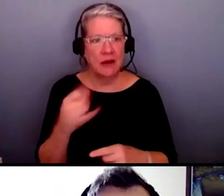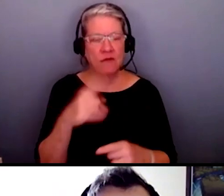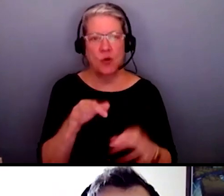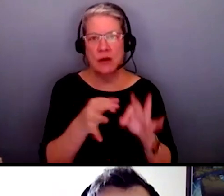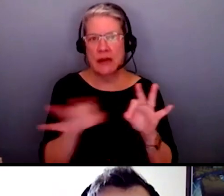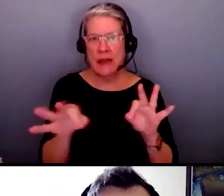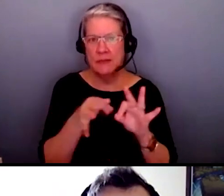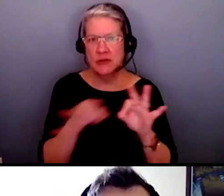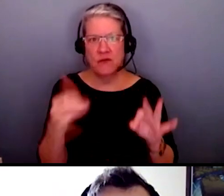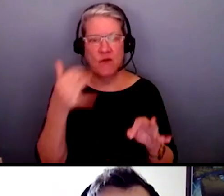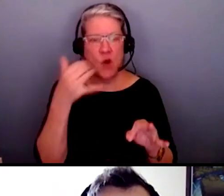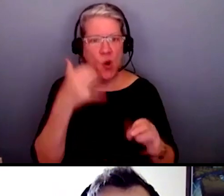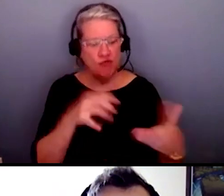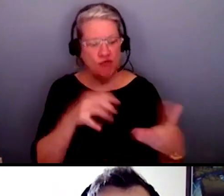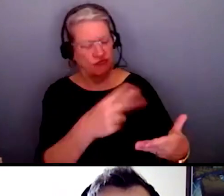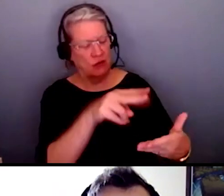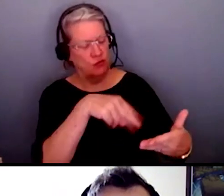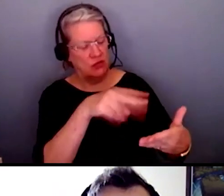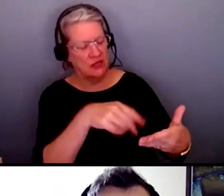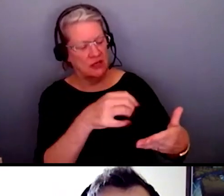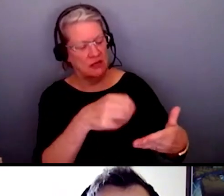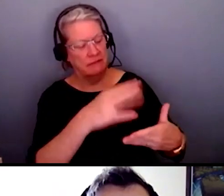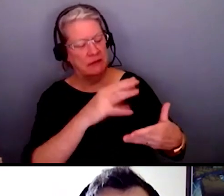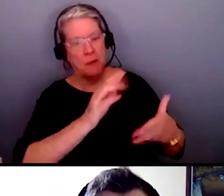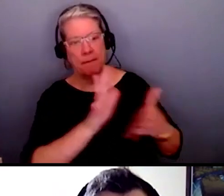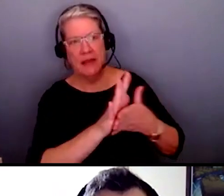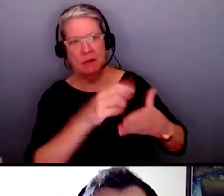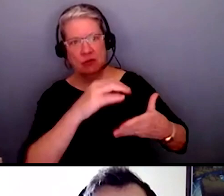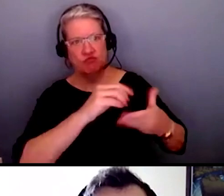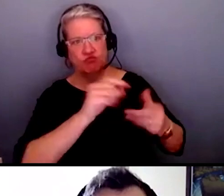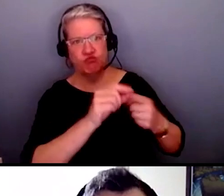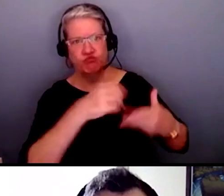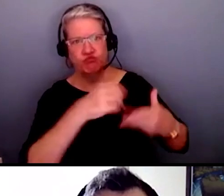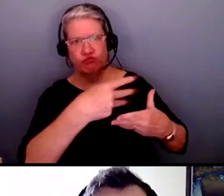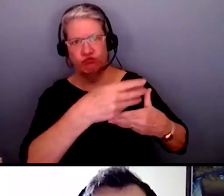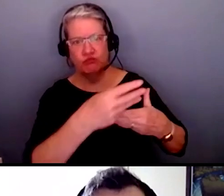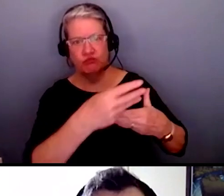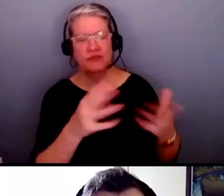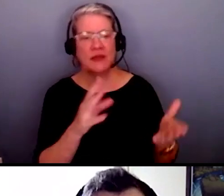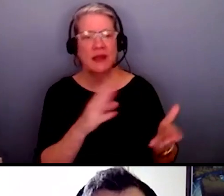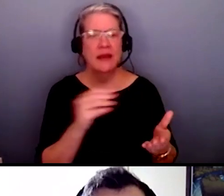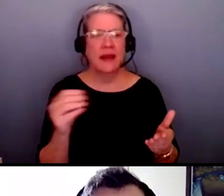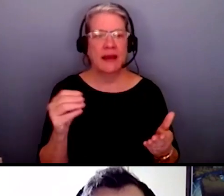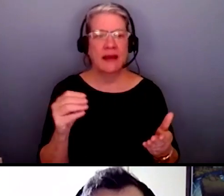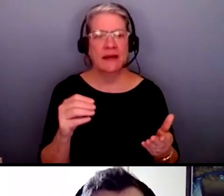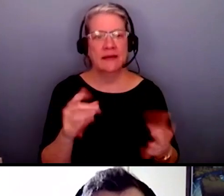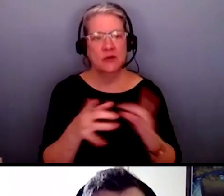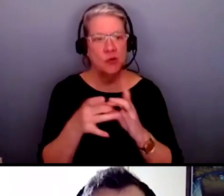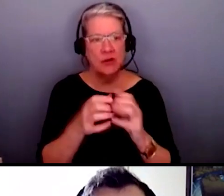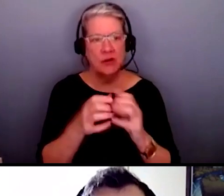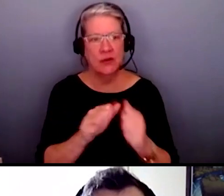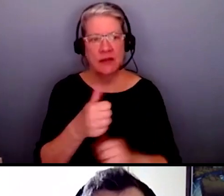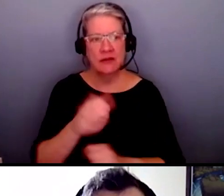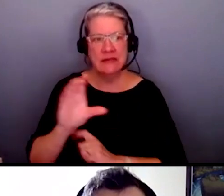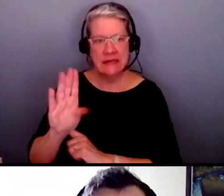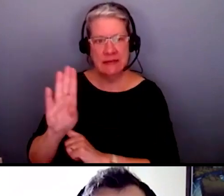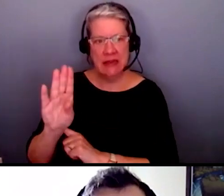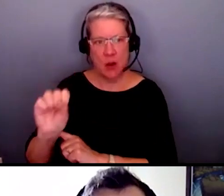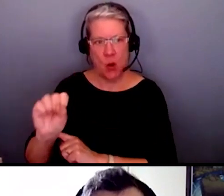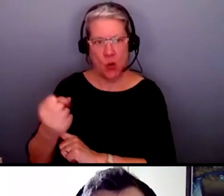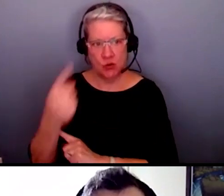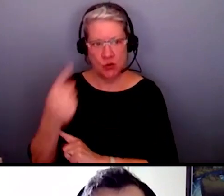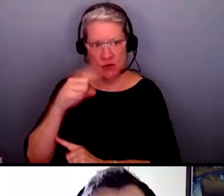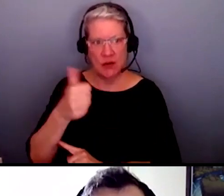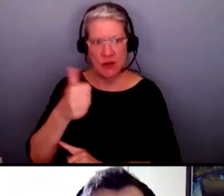call phone where it's like a readout you could see the the text on on the on the phone as well as coordinating with other cbo's for other services